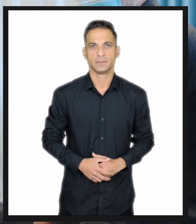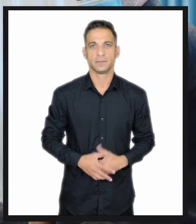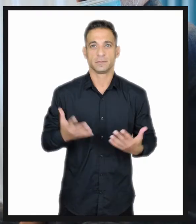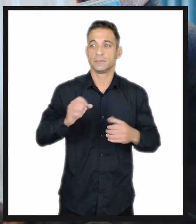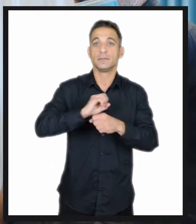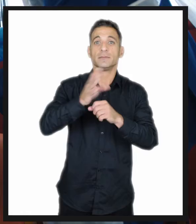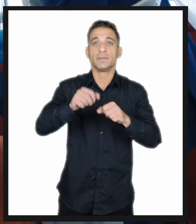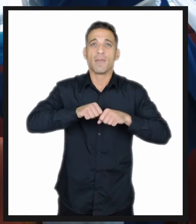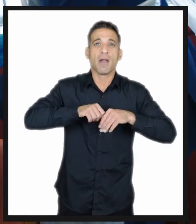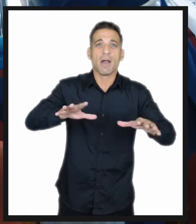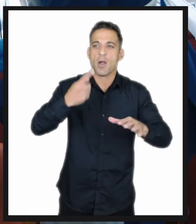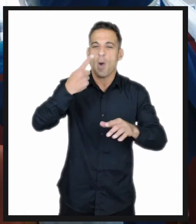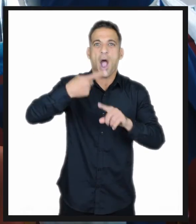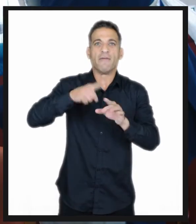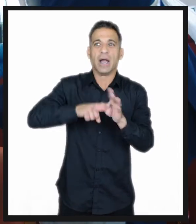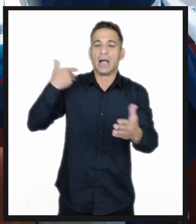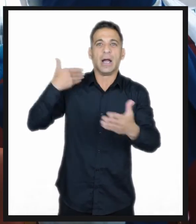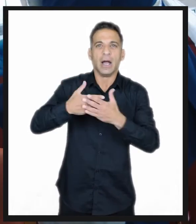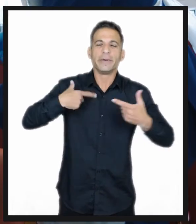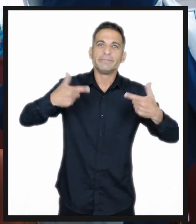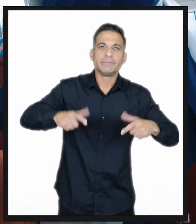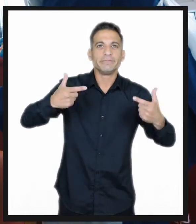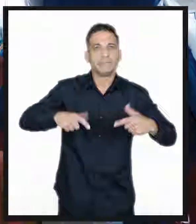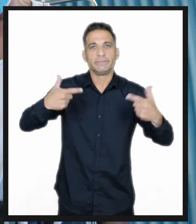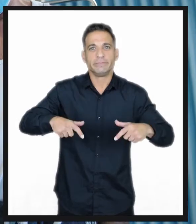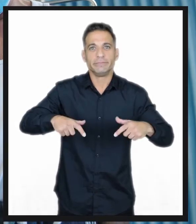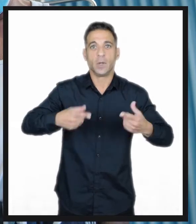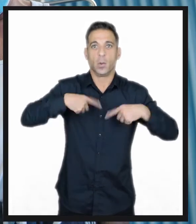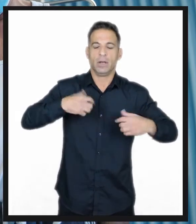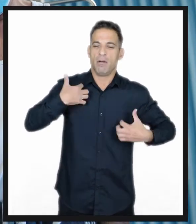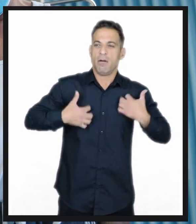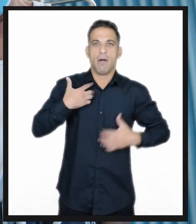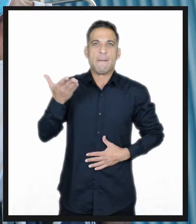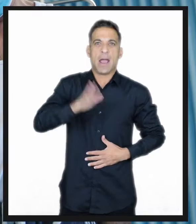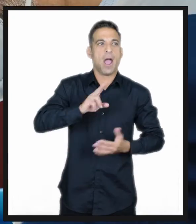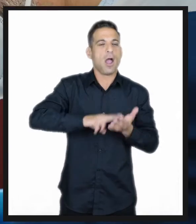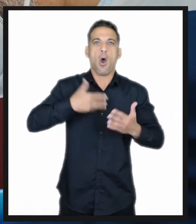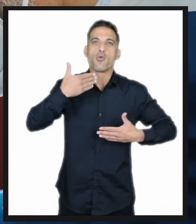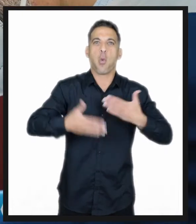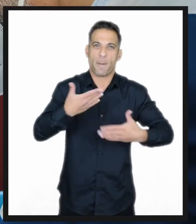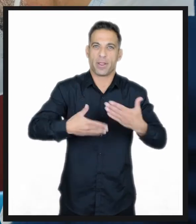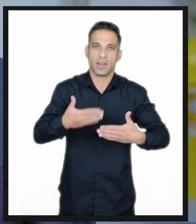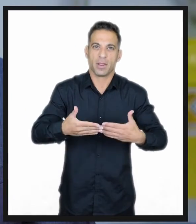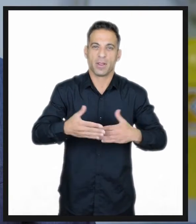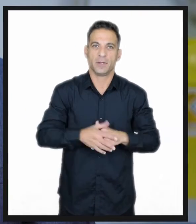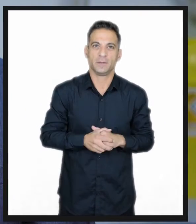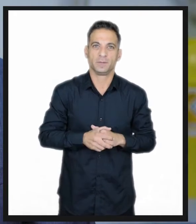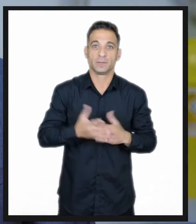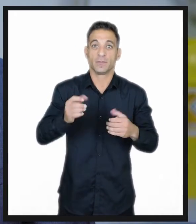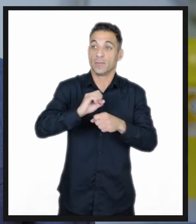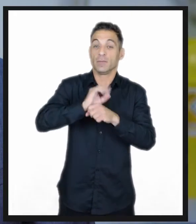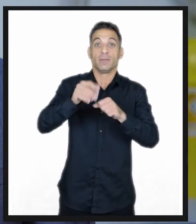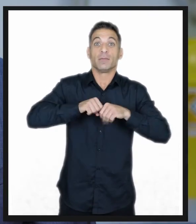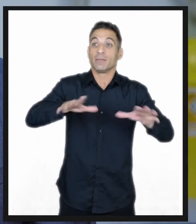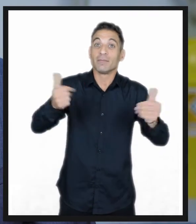Due to the coronavirus, after more than a year and a half of restrictions, we're looking forward to getting back to some sort of normality. But the pandemic